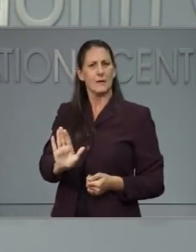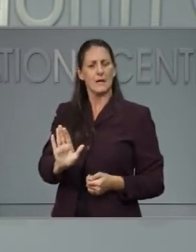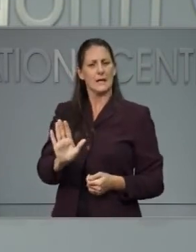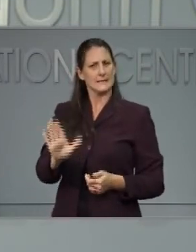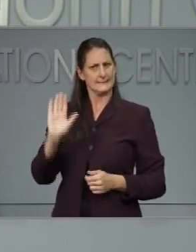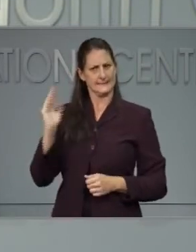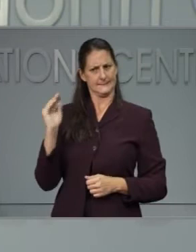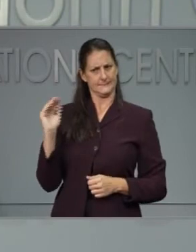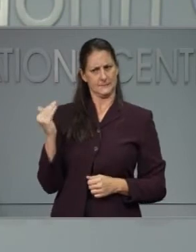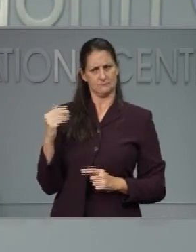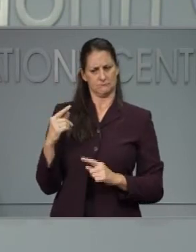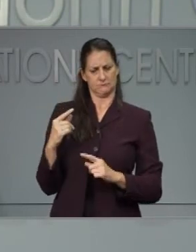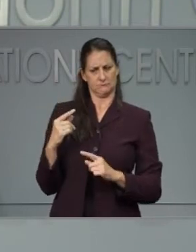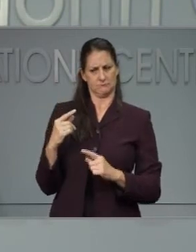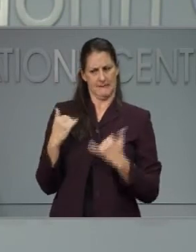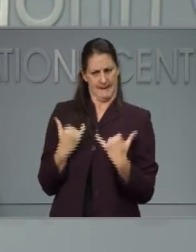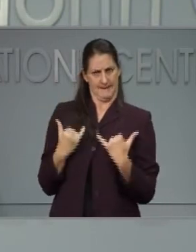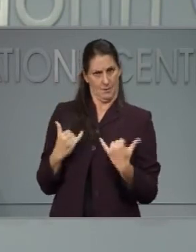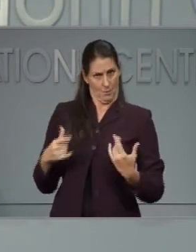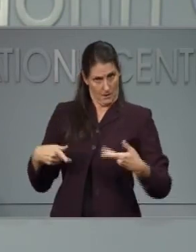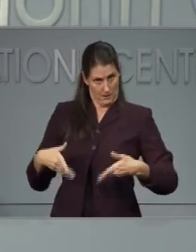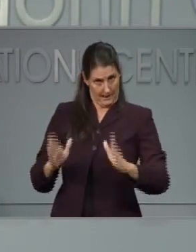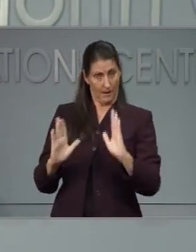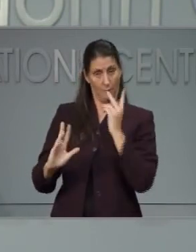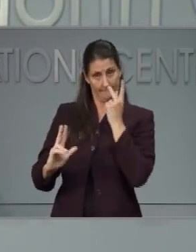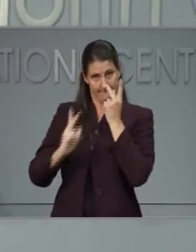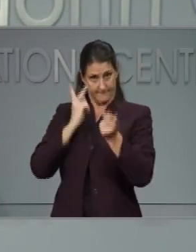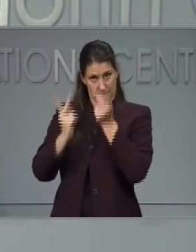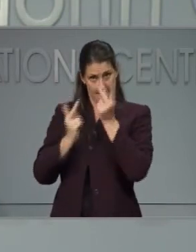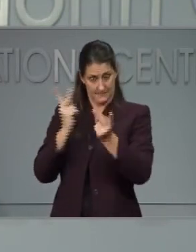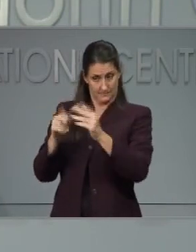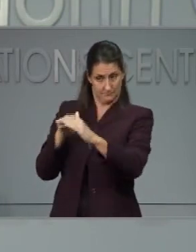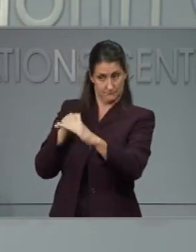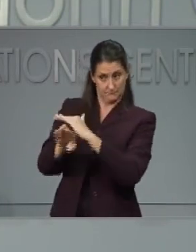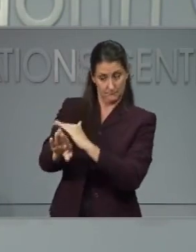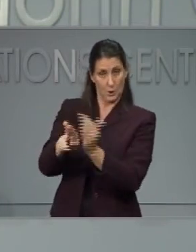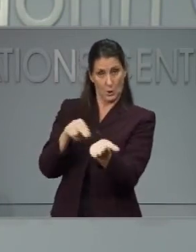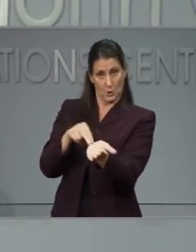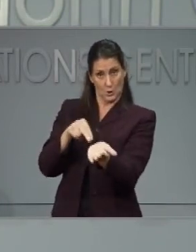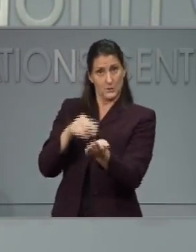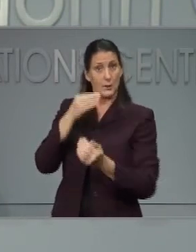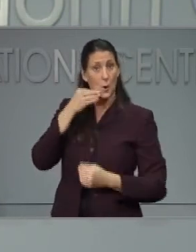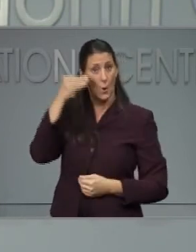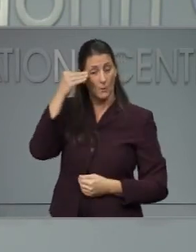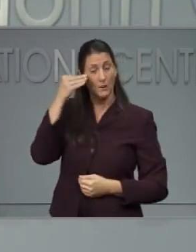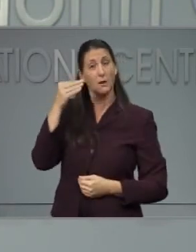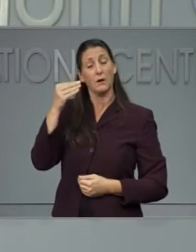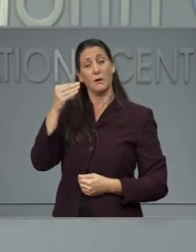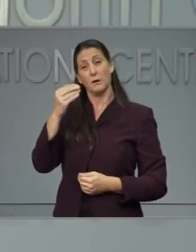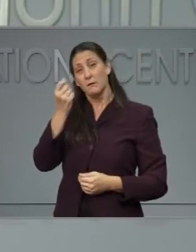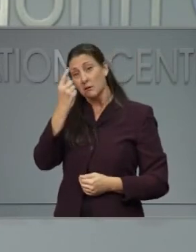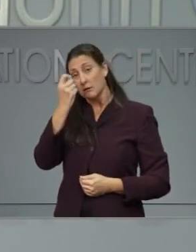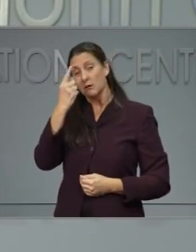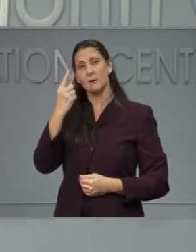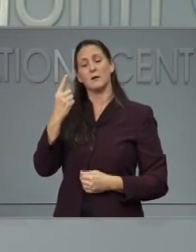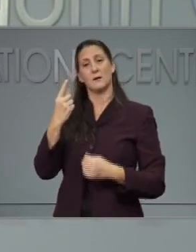the first time since March we're allowing visits at nursing homes, but they have to be outdoors. I want to